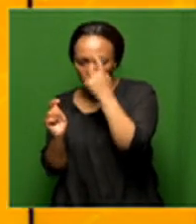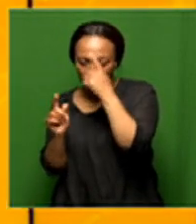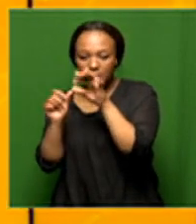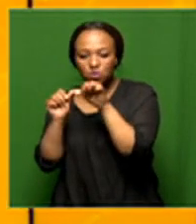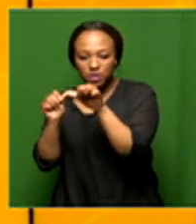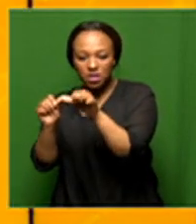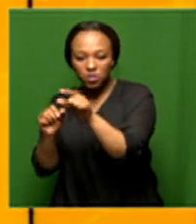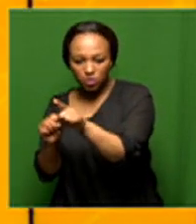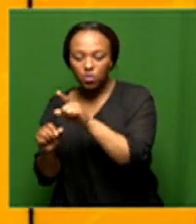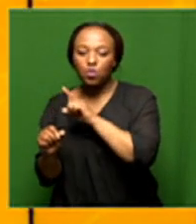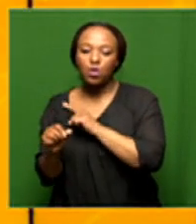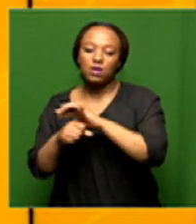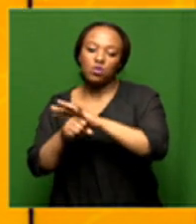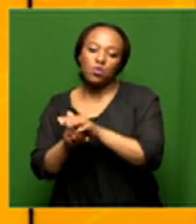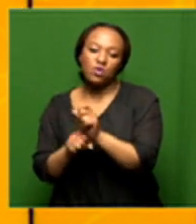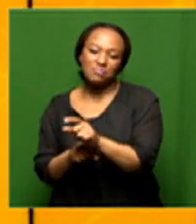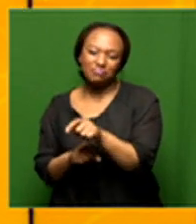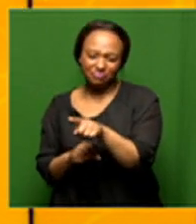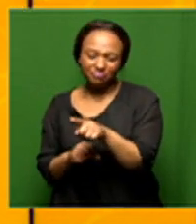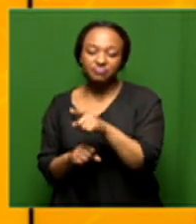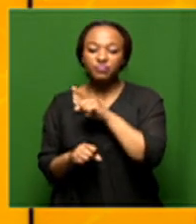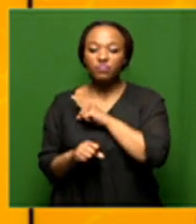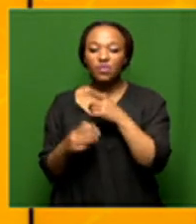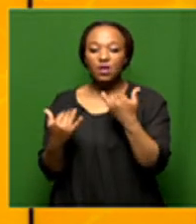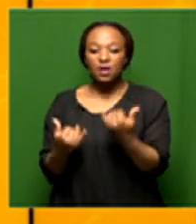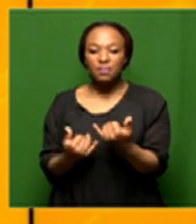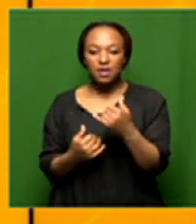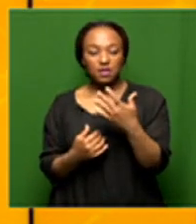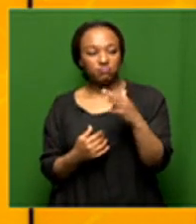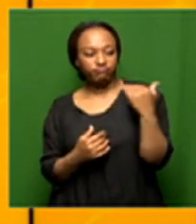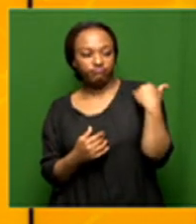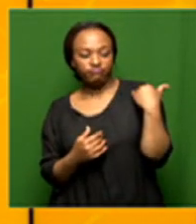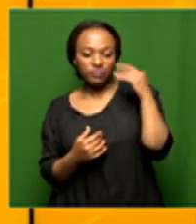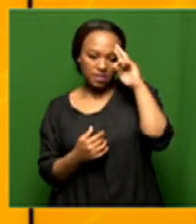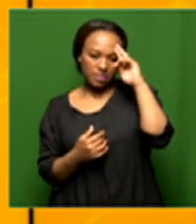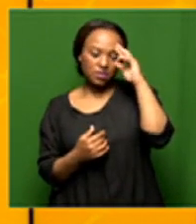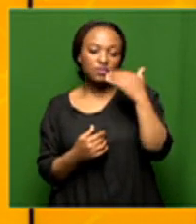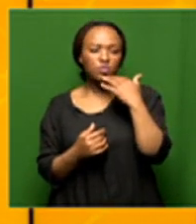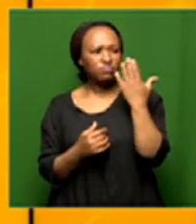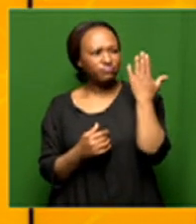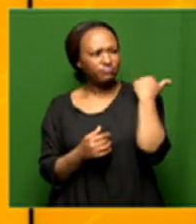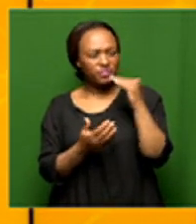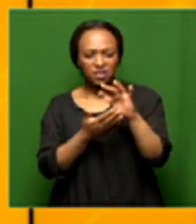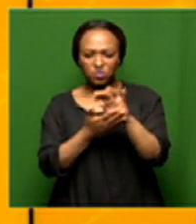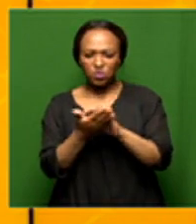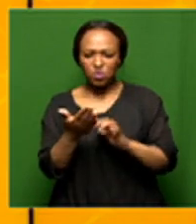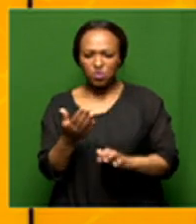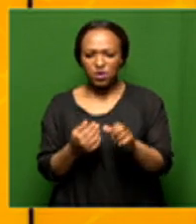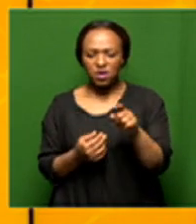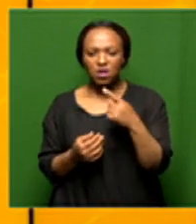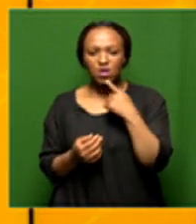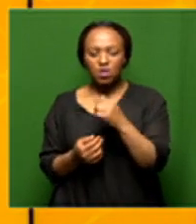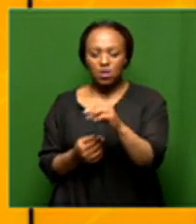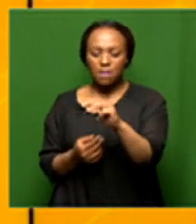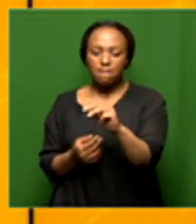brought about as a result of COVID-19 um I'm just reminded by some story that I think it was my my